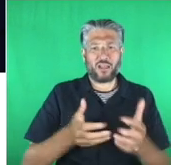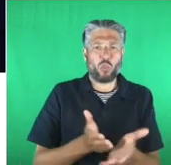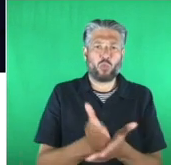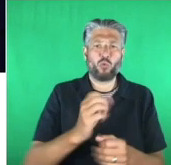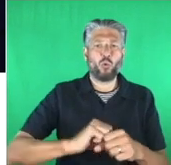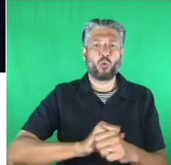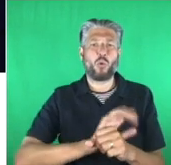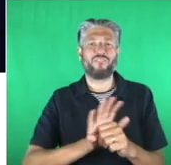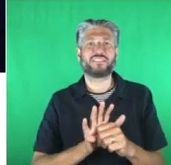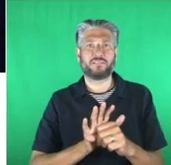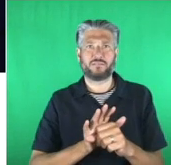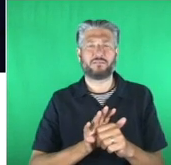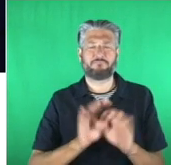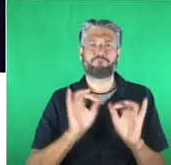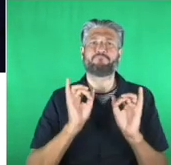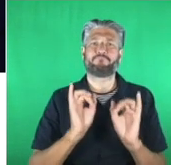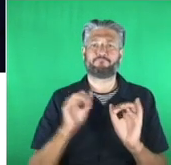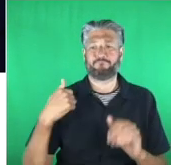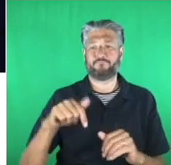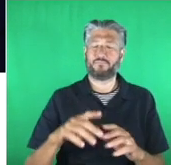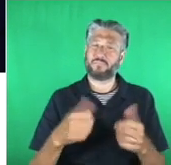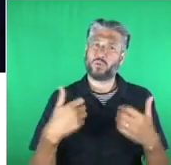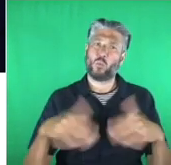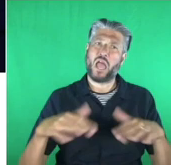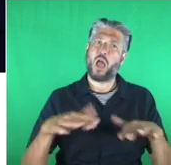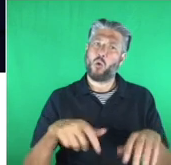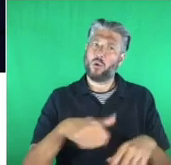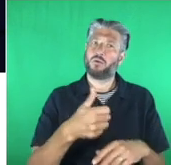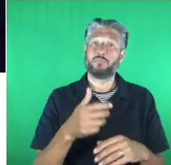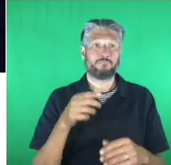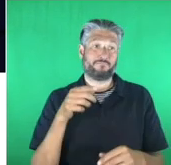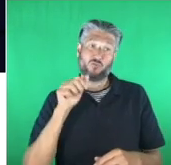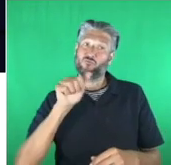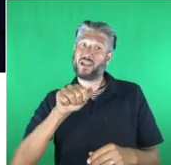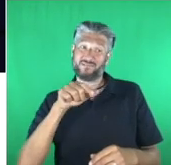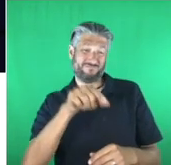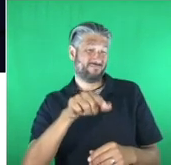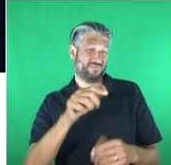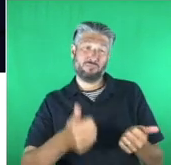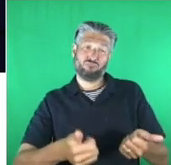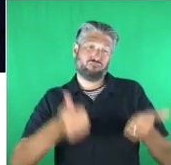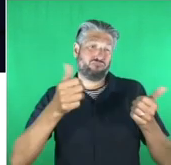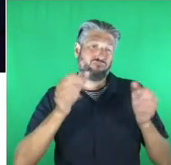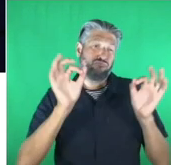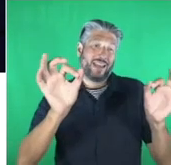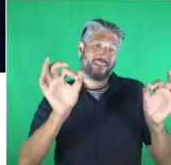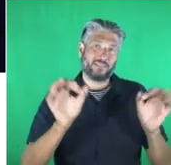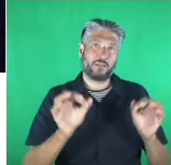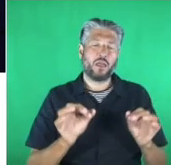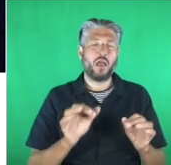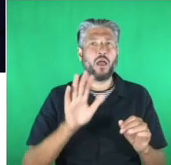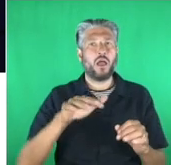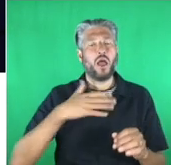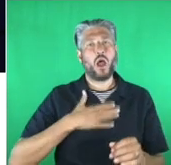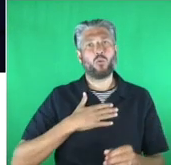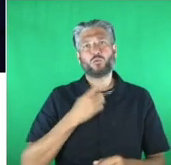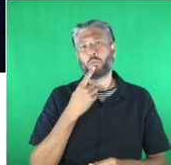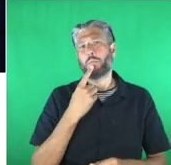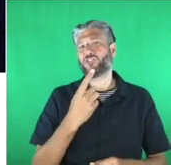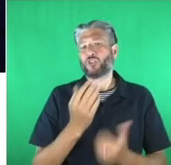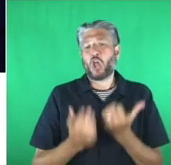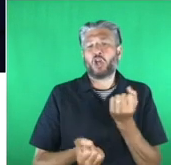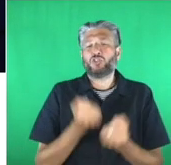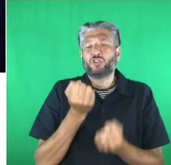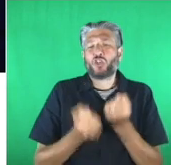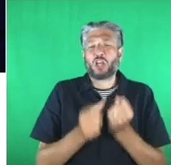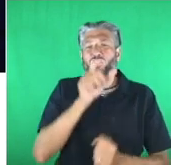Thank you. Amazing, isn't he? He's brilliant. And then before we move on, I just want to mention our judges. They bring a huge amount of credibility to our